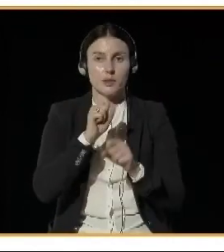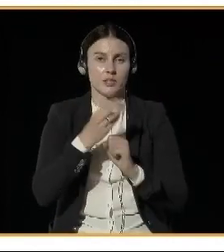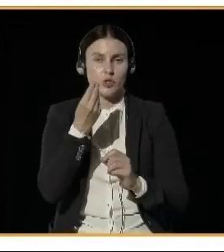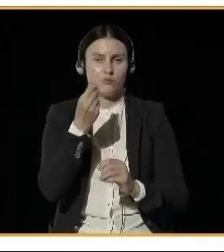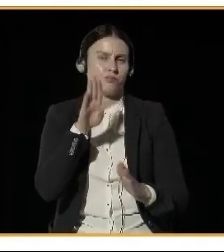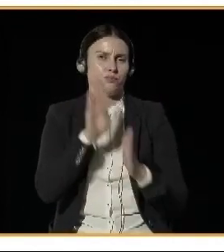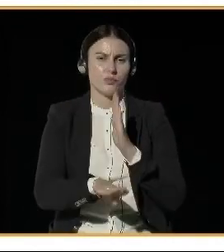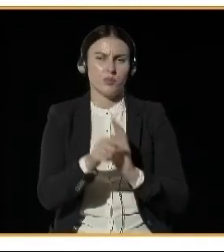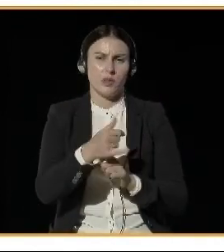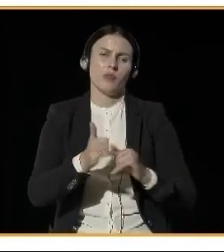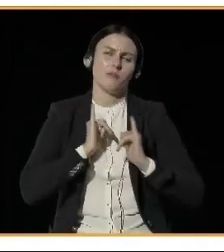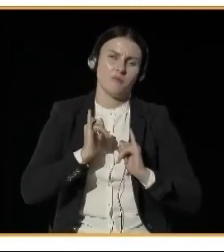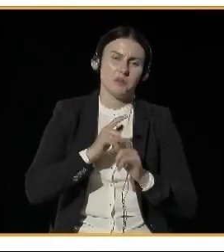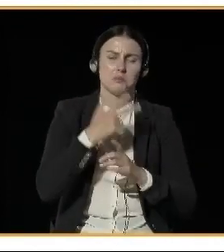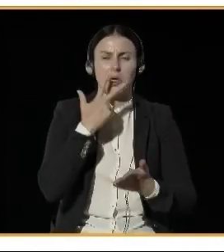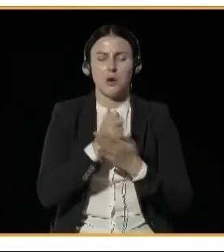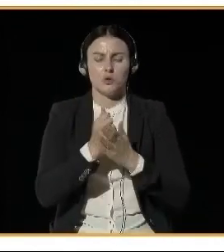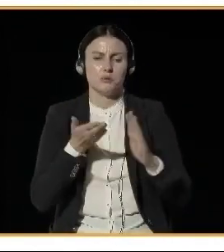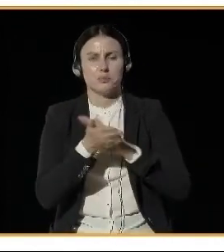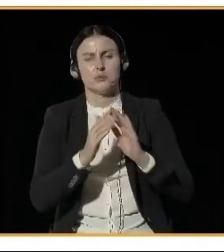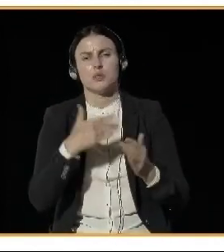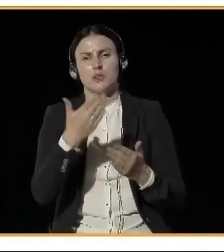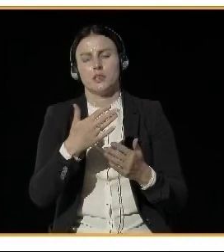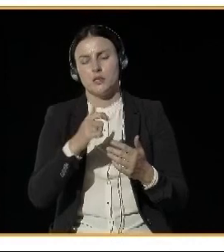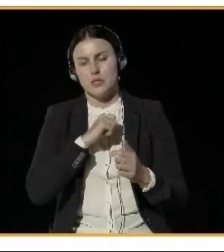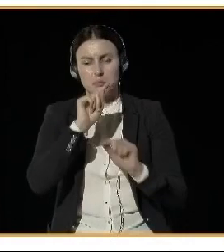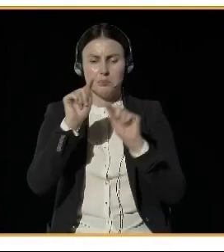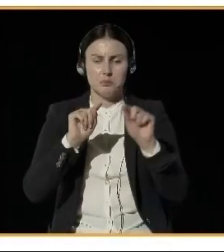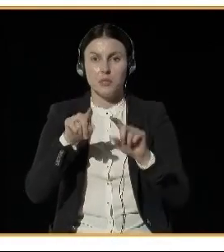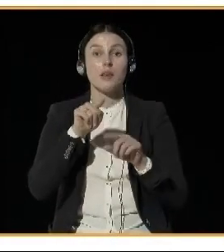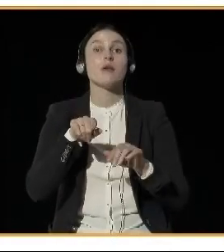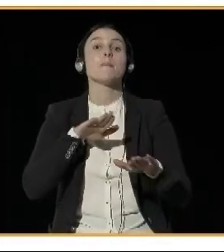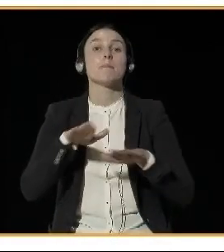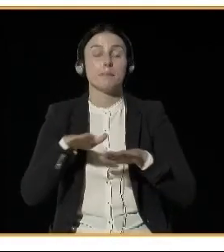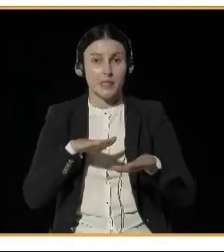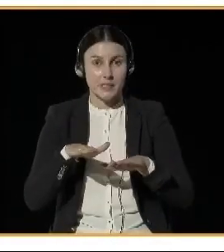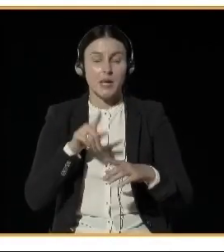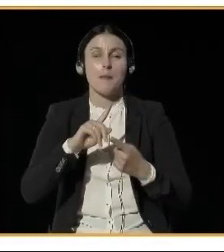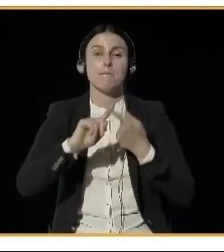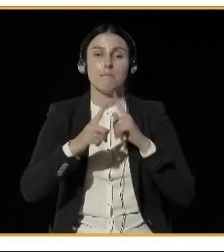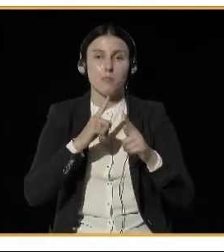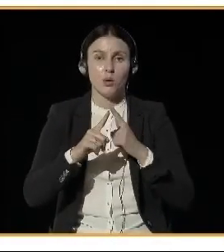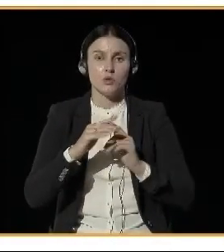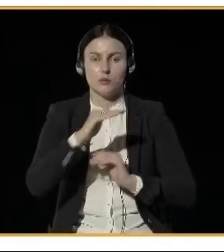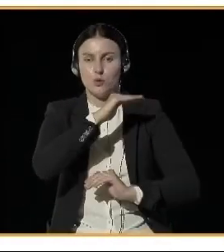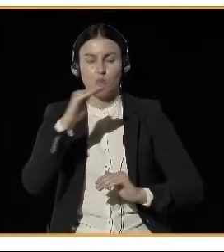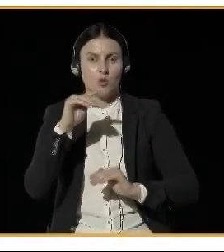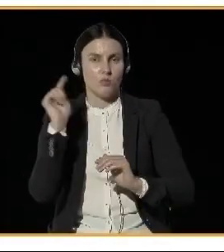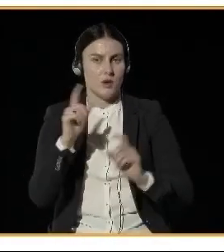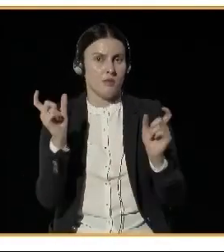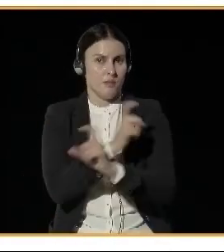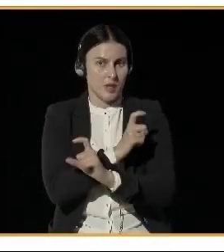this is the point where the national policy has to stand in and